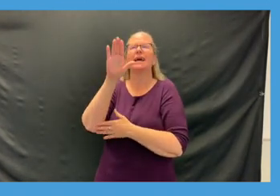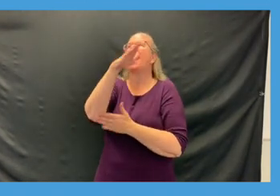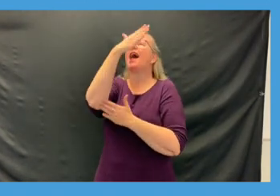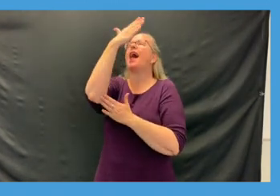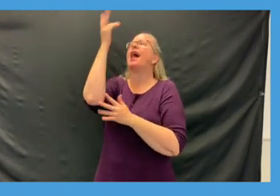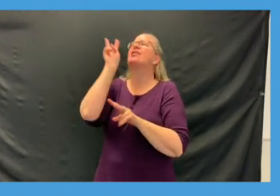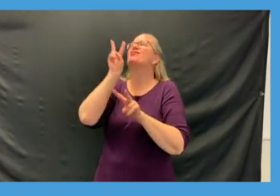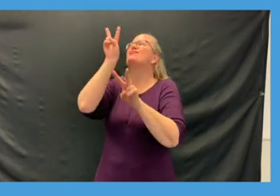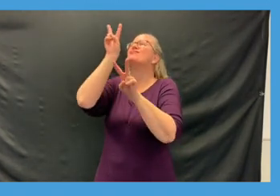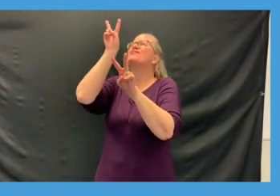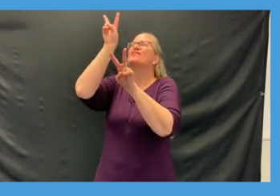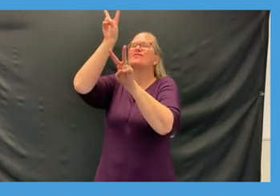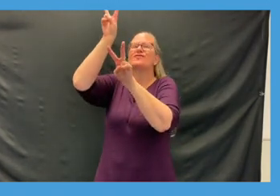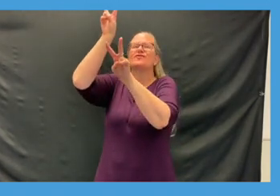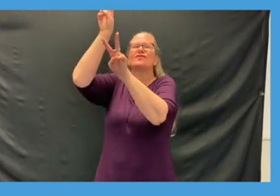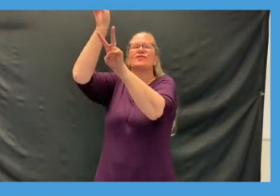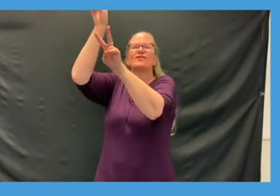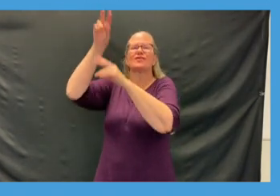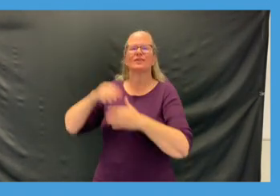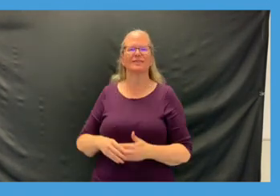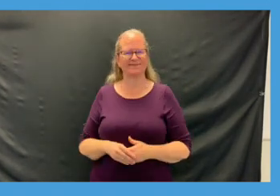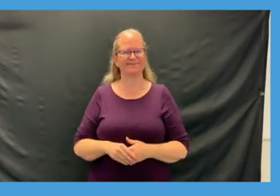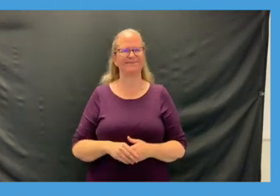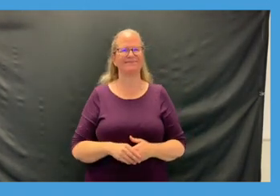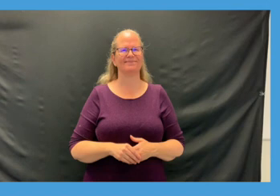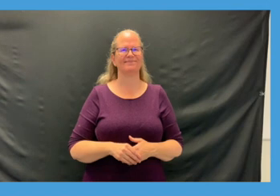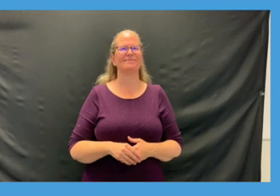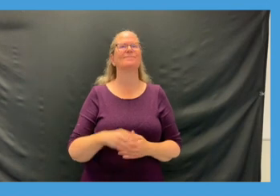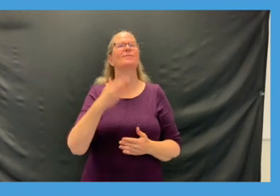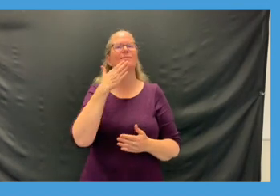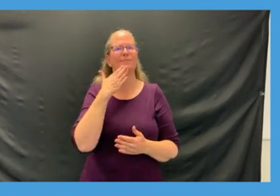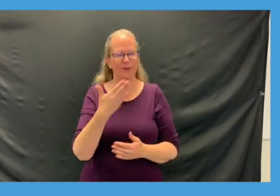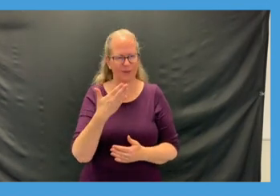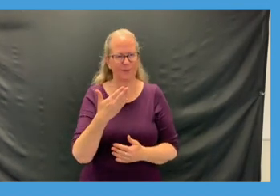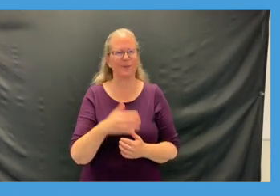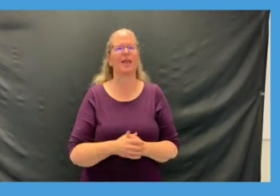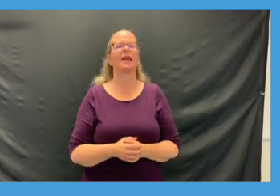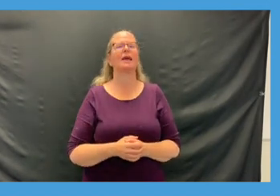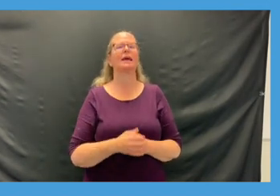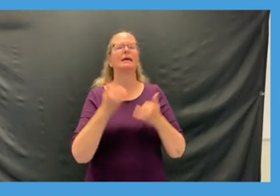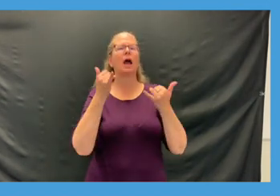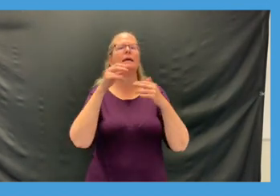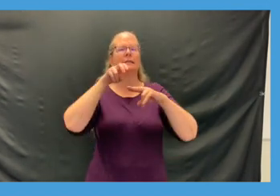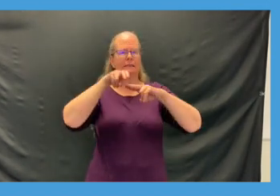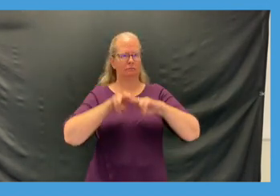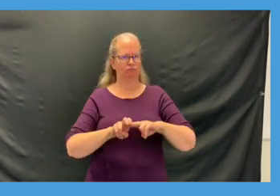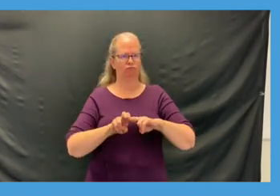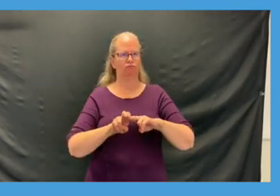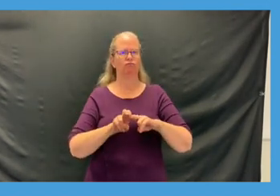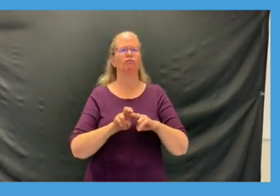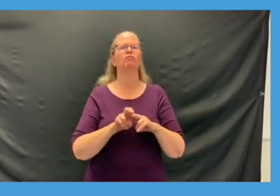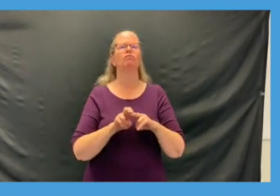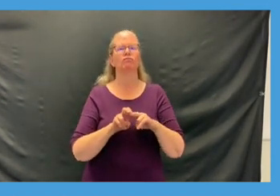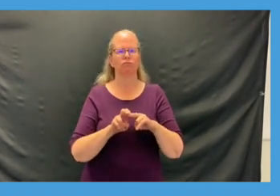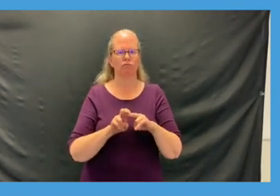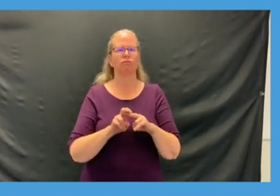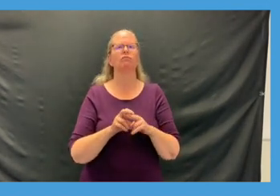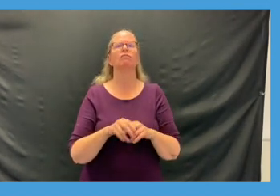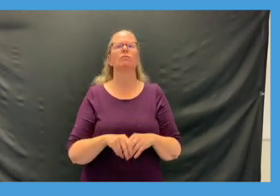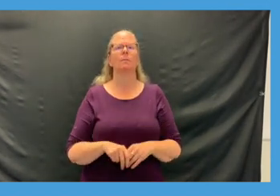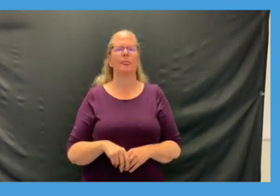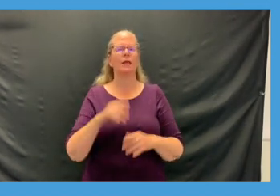all righty now that we've done some standing stretches we're gonna sit down and we're gonna do a few more